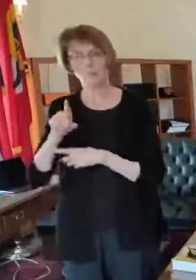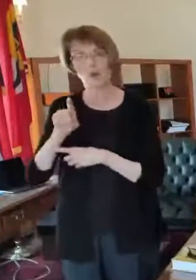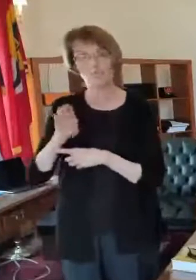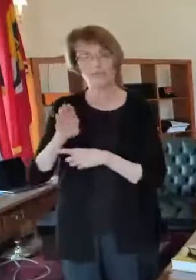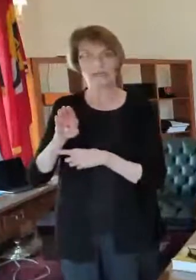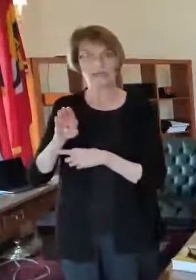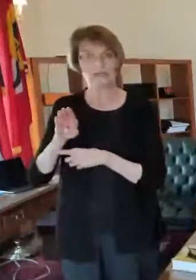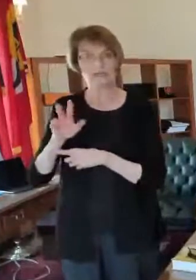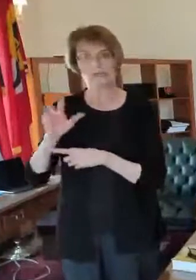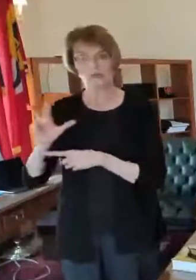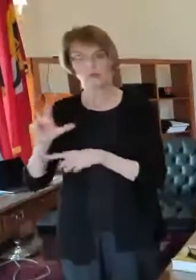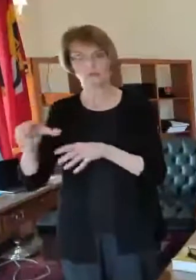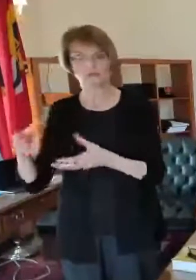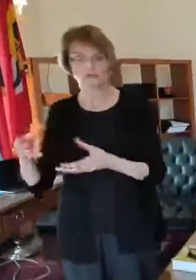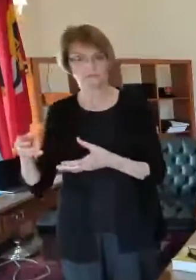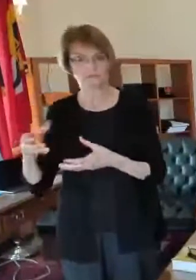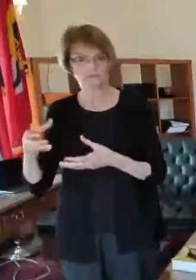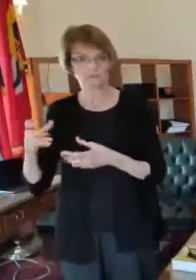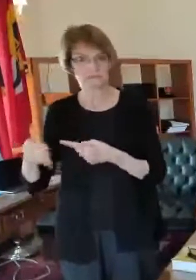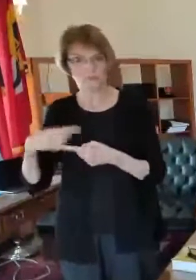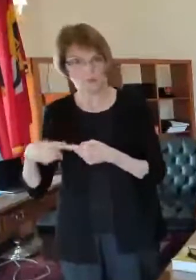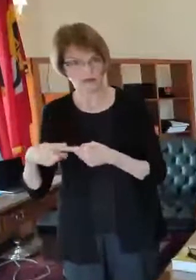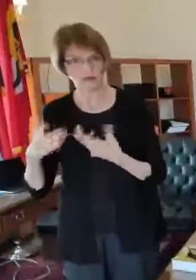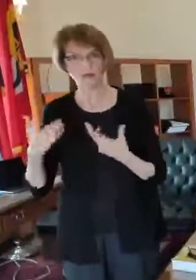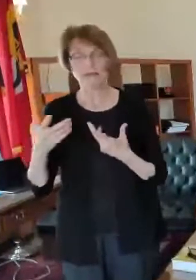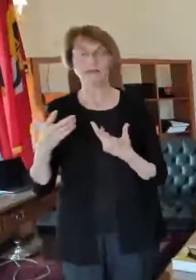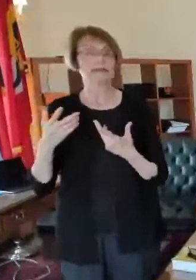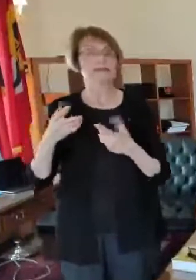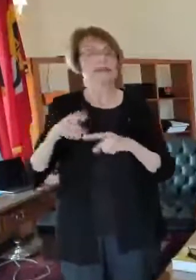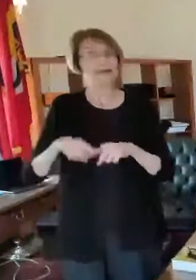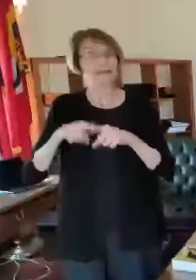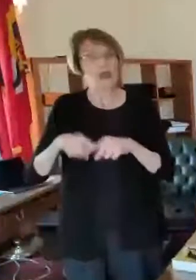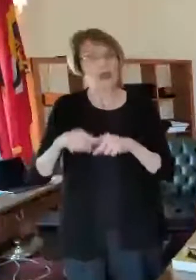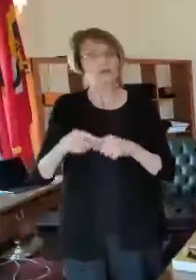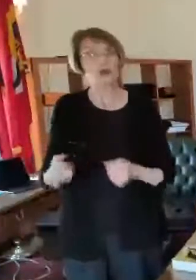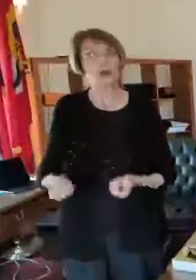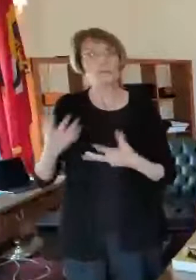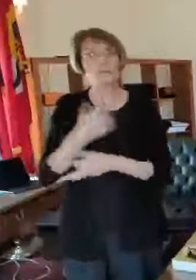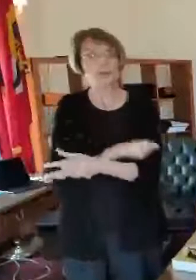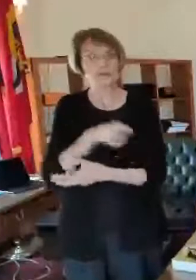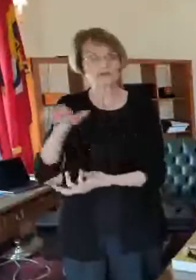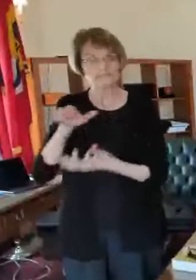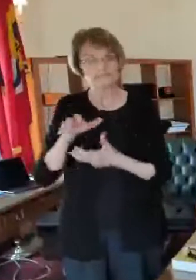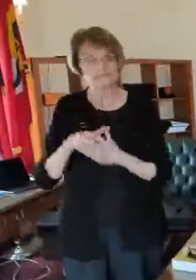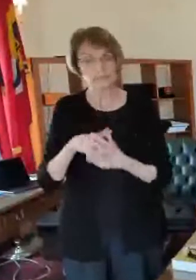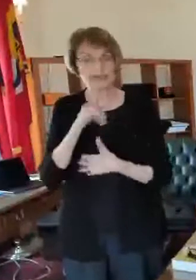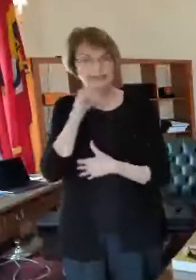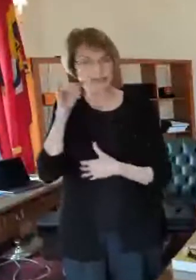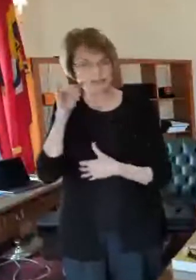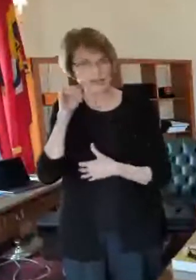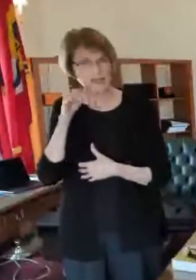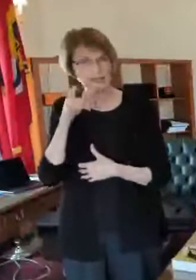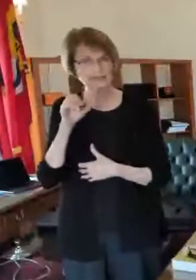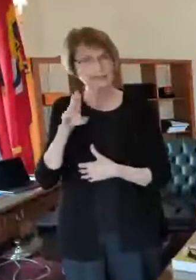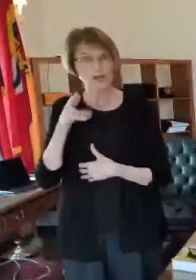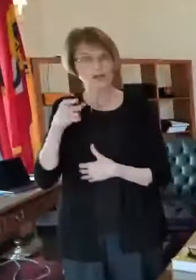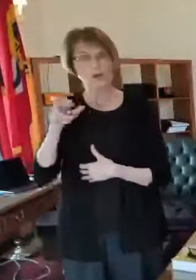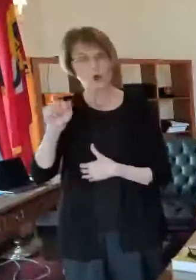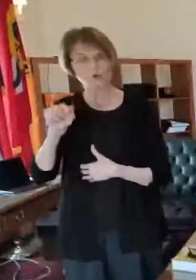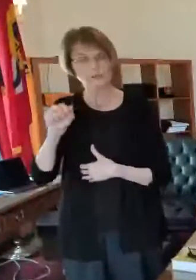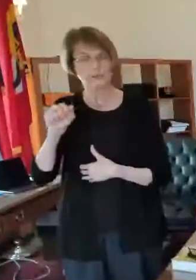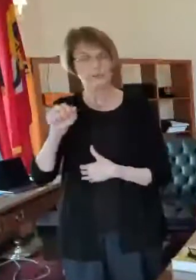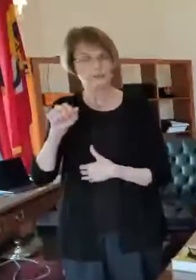depends on how much vaccine we get of course but yesterday i don't know if you watched dr gars as the pandemic task force report uh